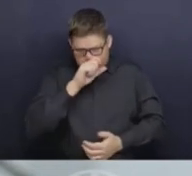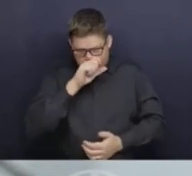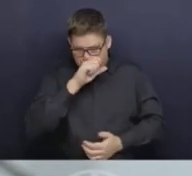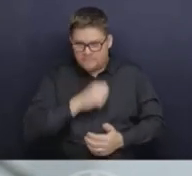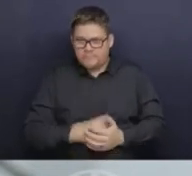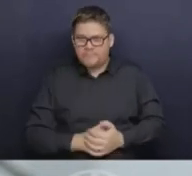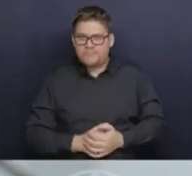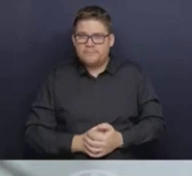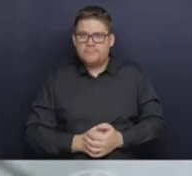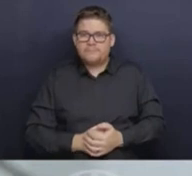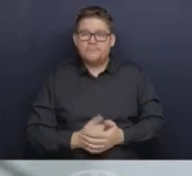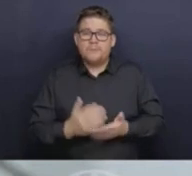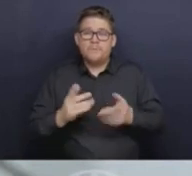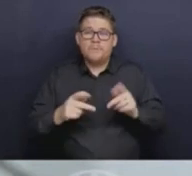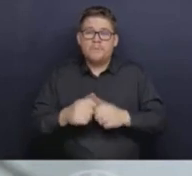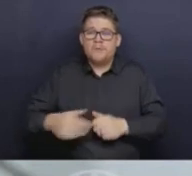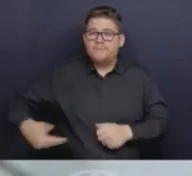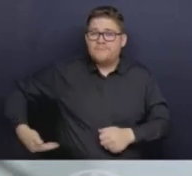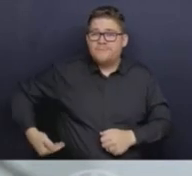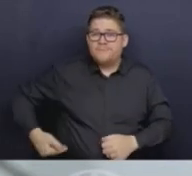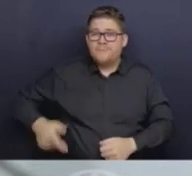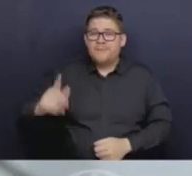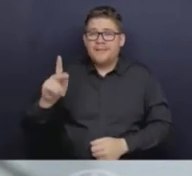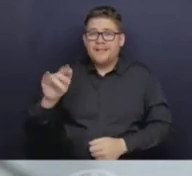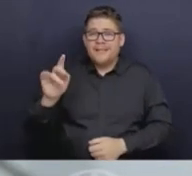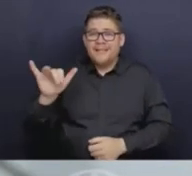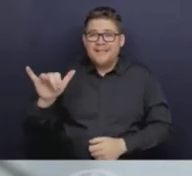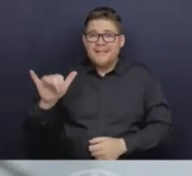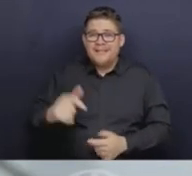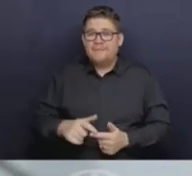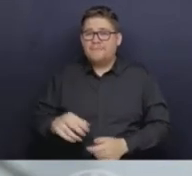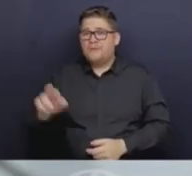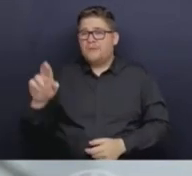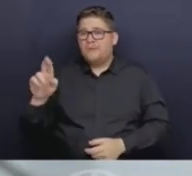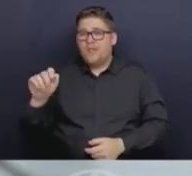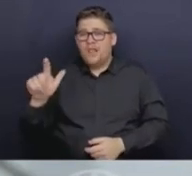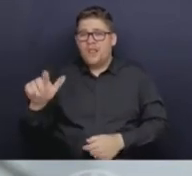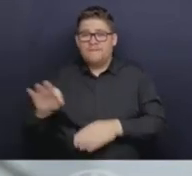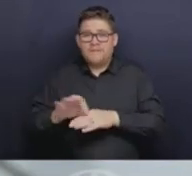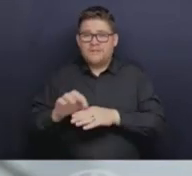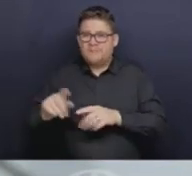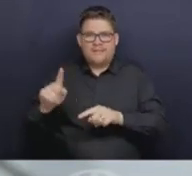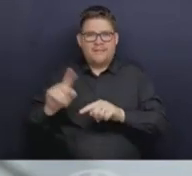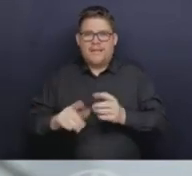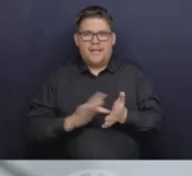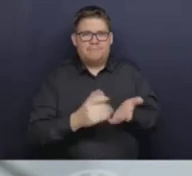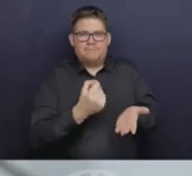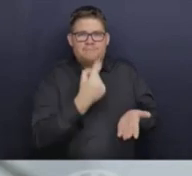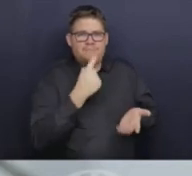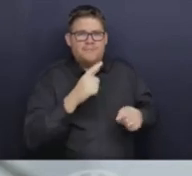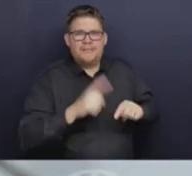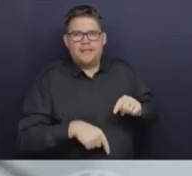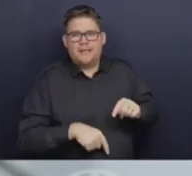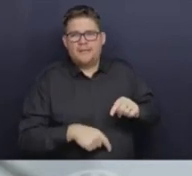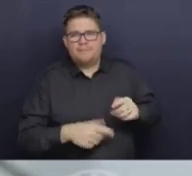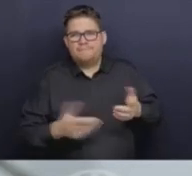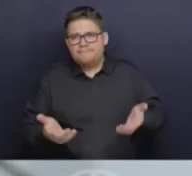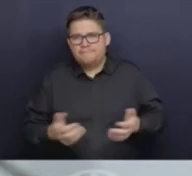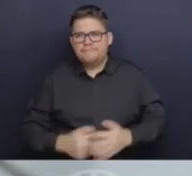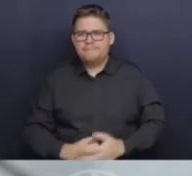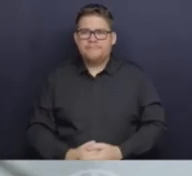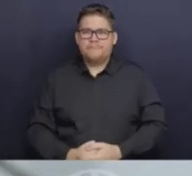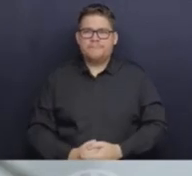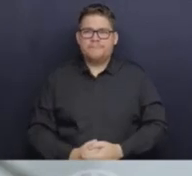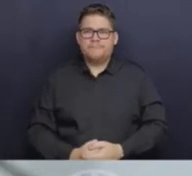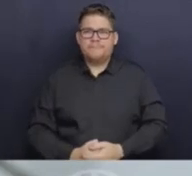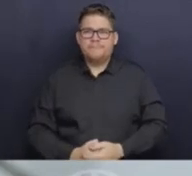function and liver function, aren't able to take it necessarily. So the data that I know is that about half of people who are assessed